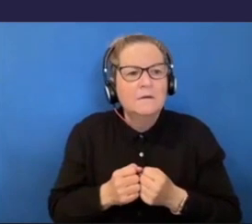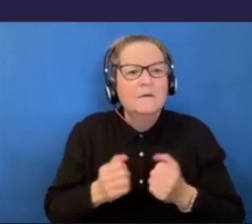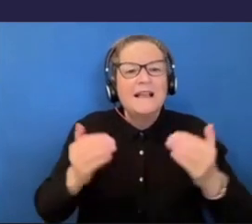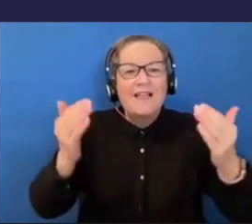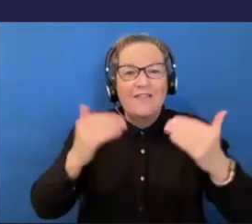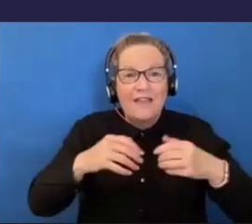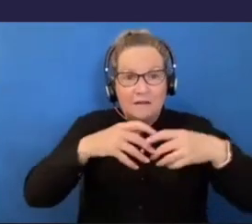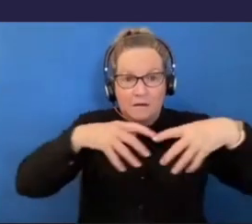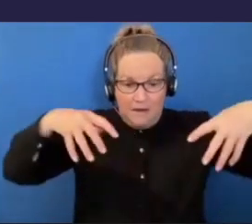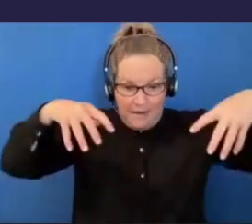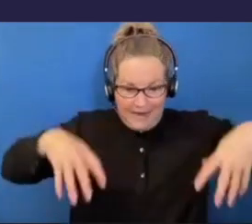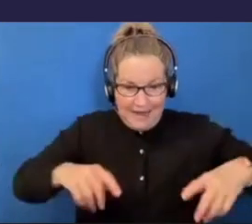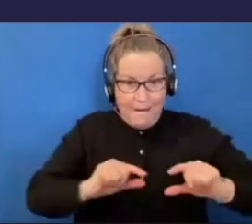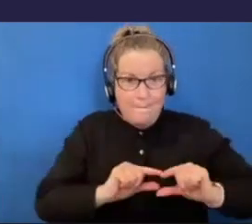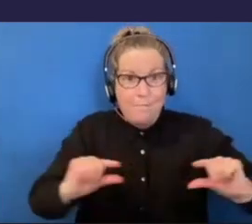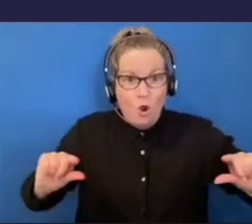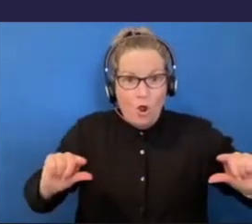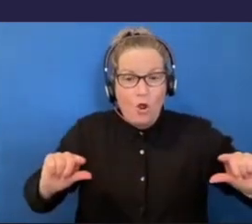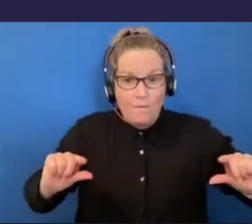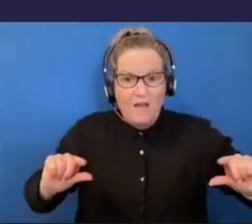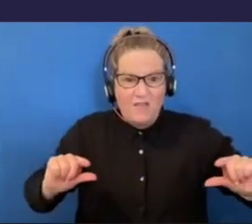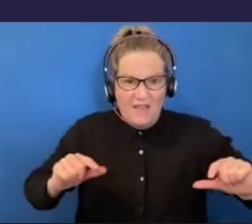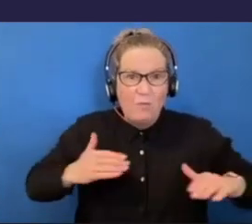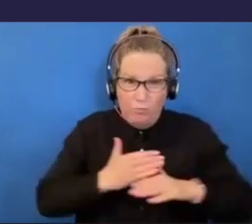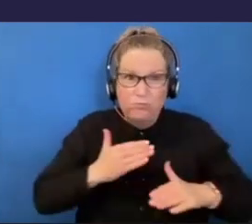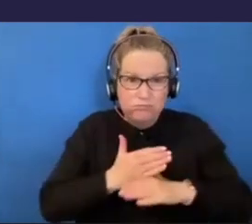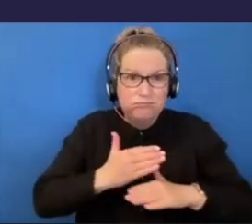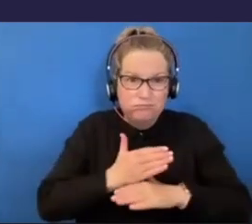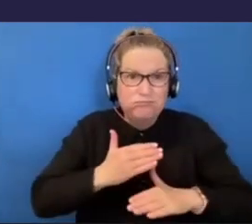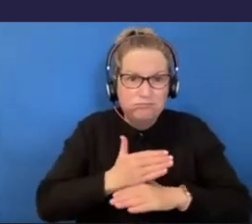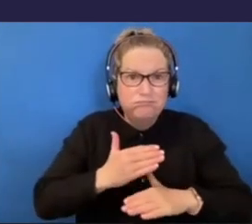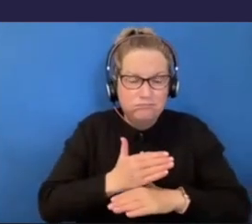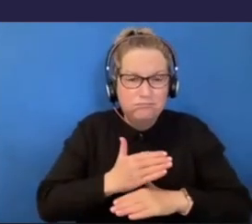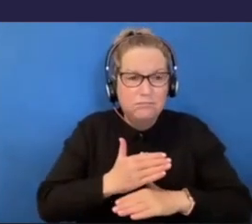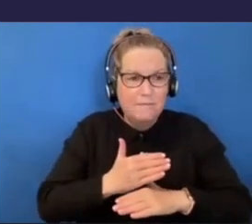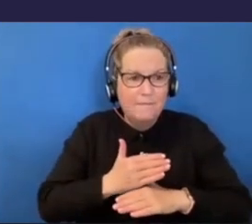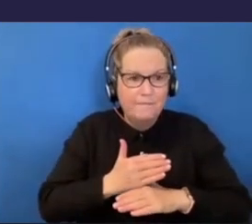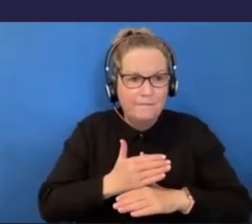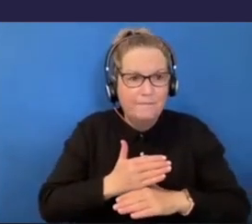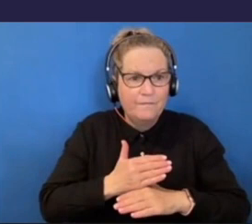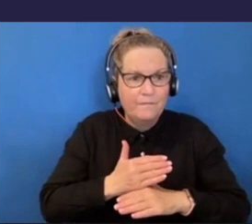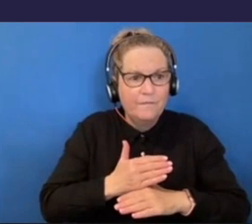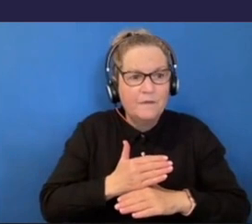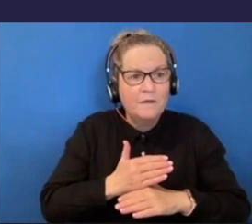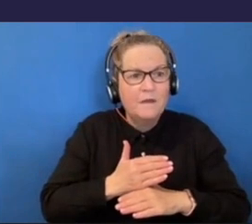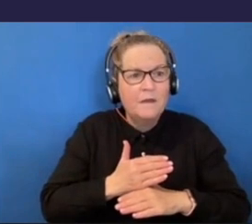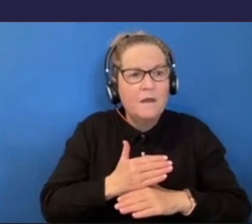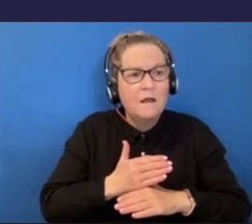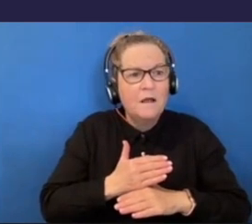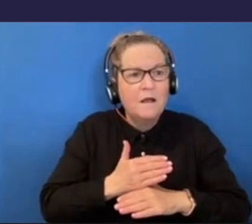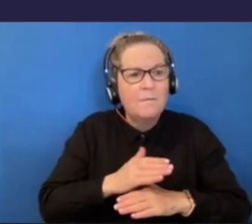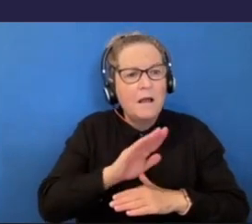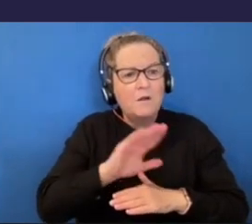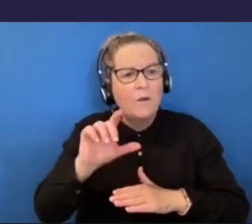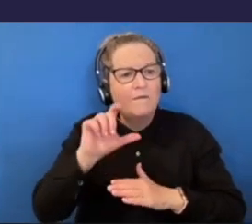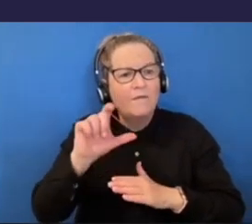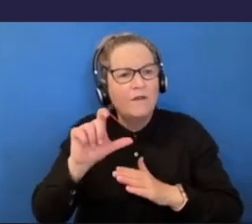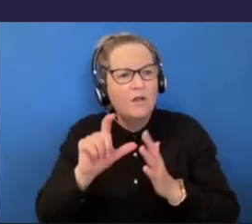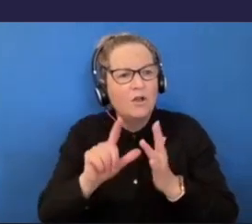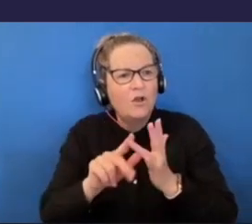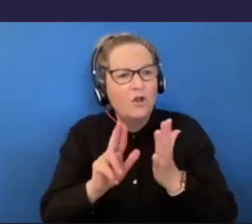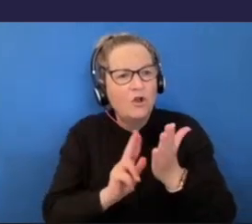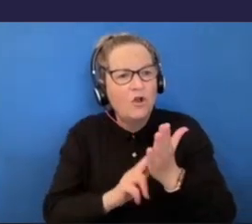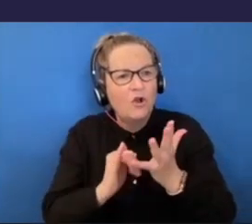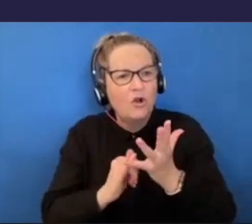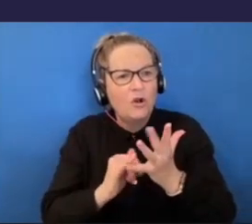down the bottom who are really getting it done for Jacob. But over here on the side is the consigliare. And this is